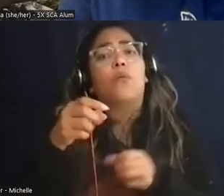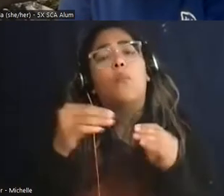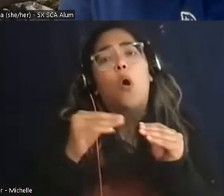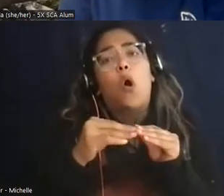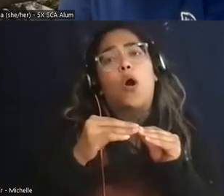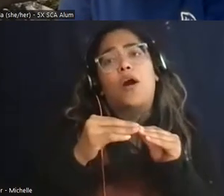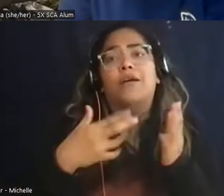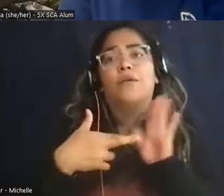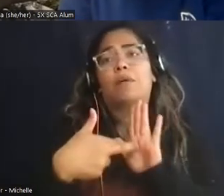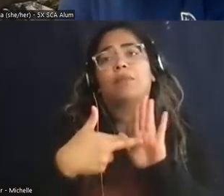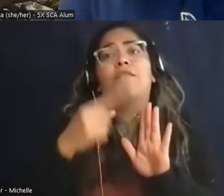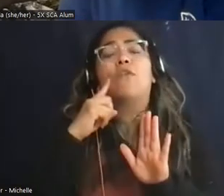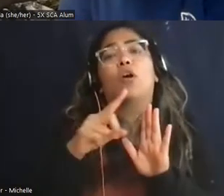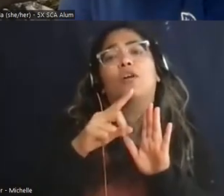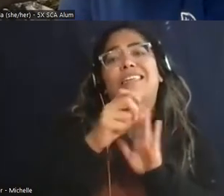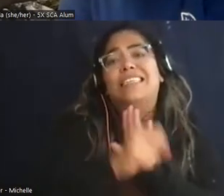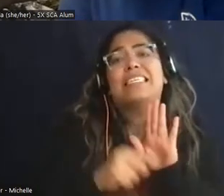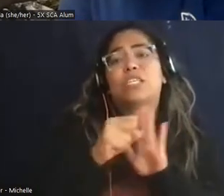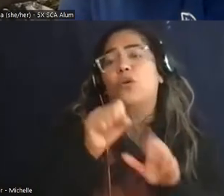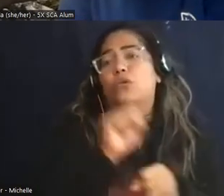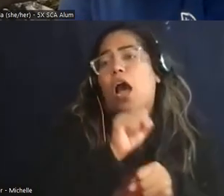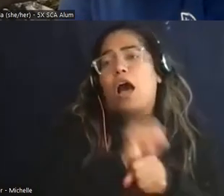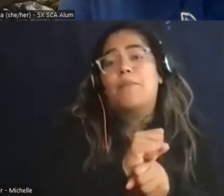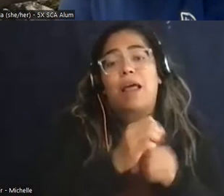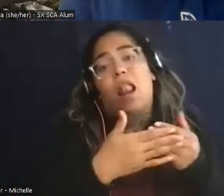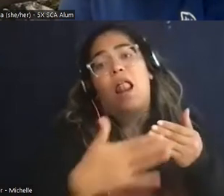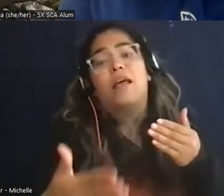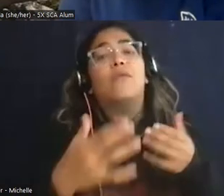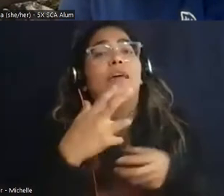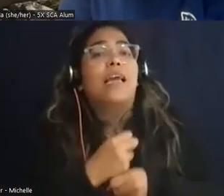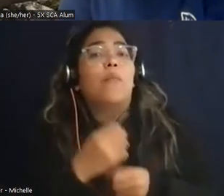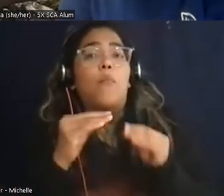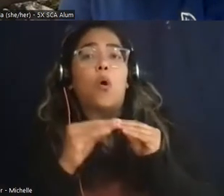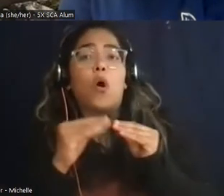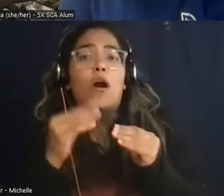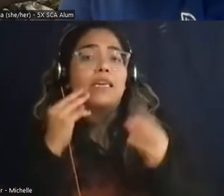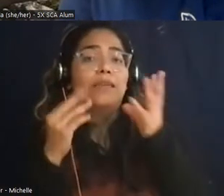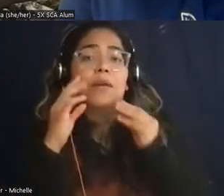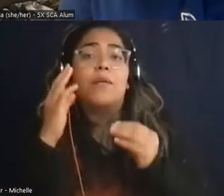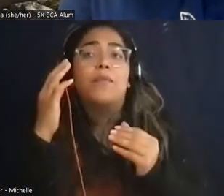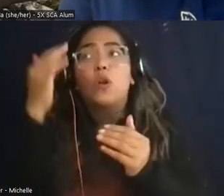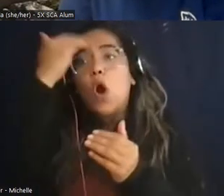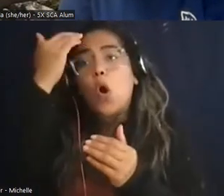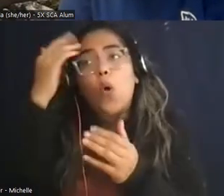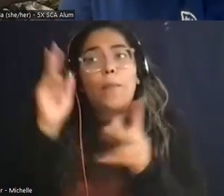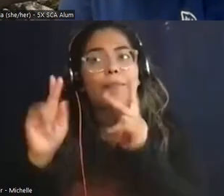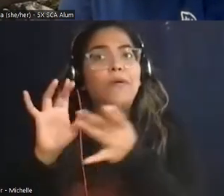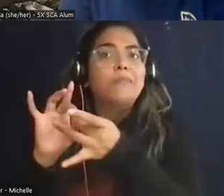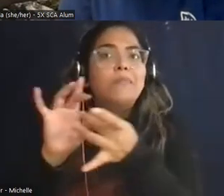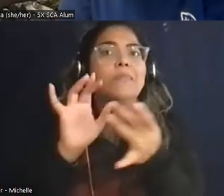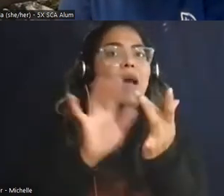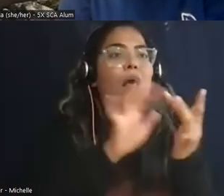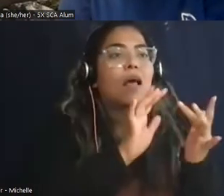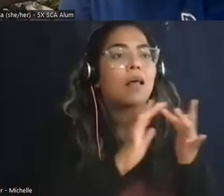those seasonal jobs and then from that get more experience get people to know you and then get into that